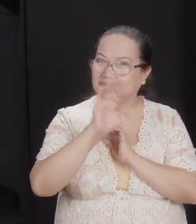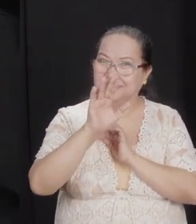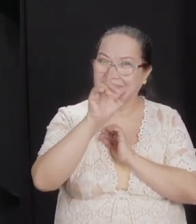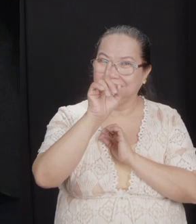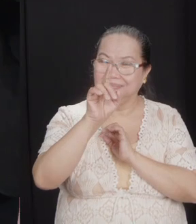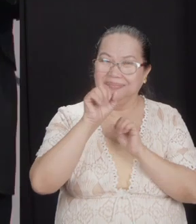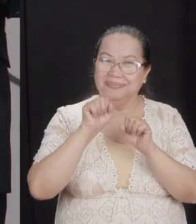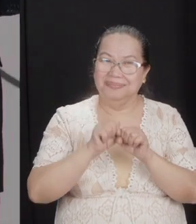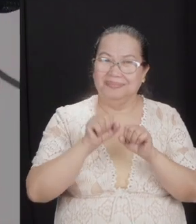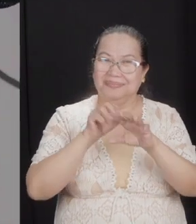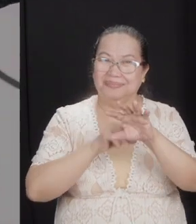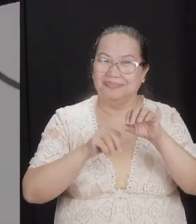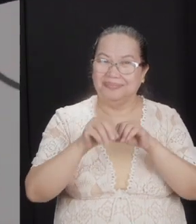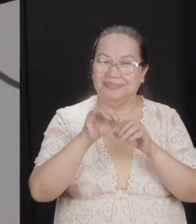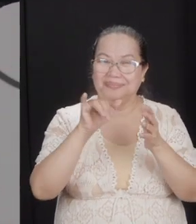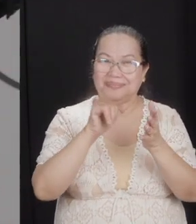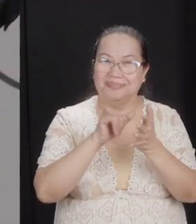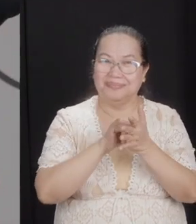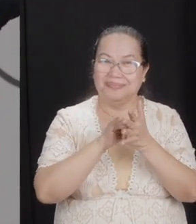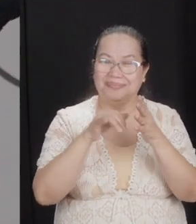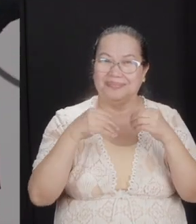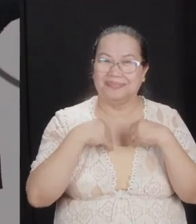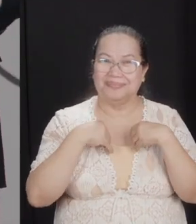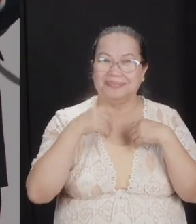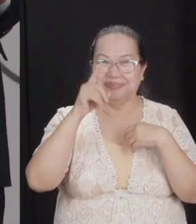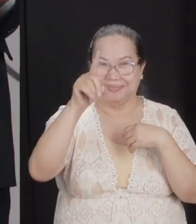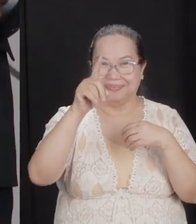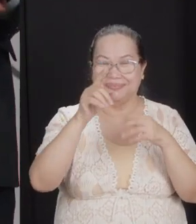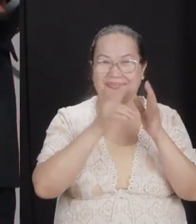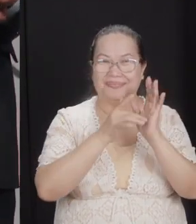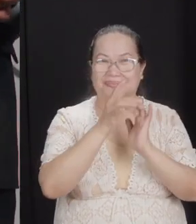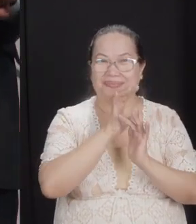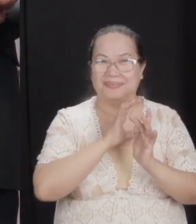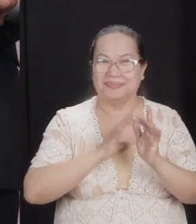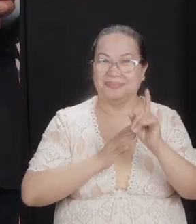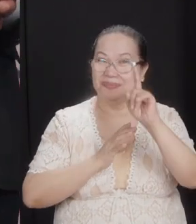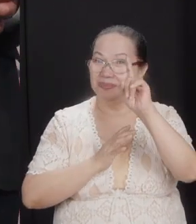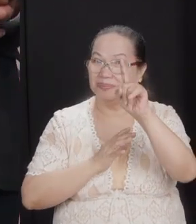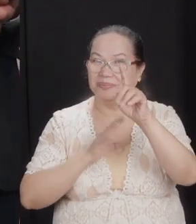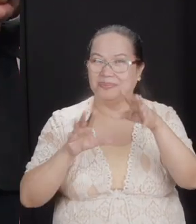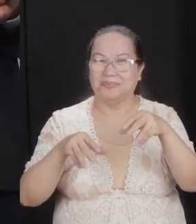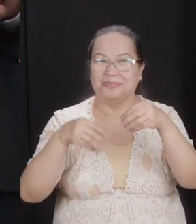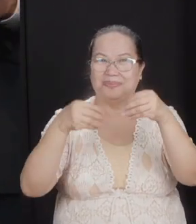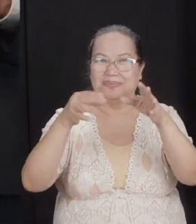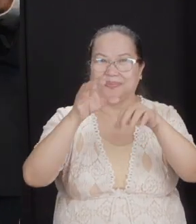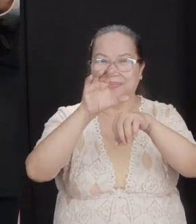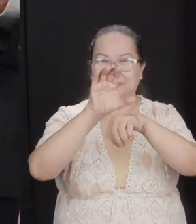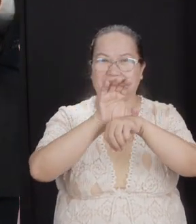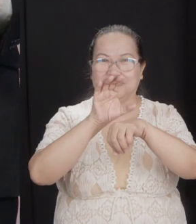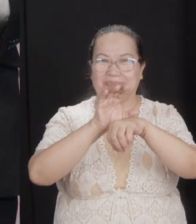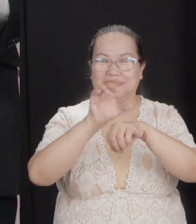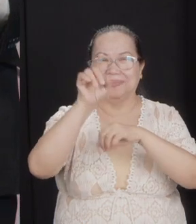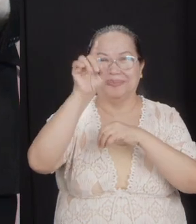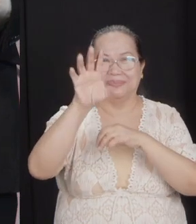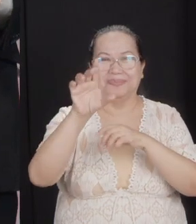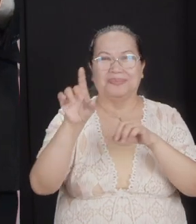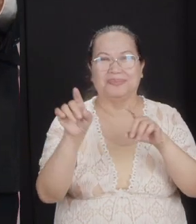could ever lay to that claim except Christ. He's the only one who gave his life for the church like he did.